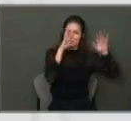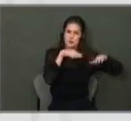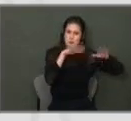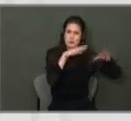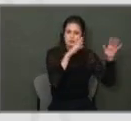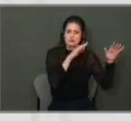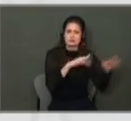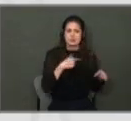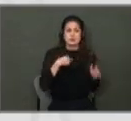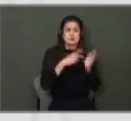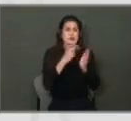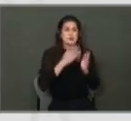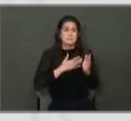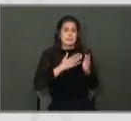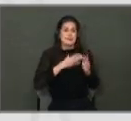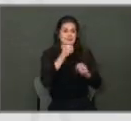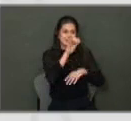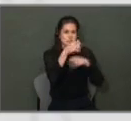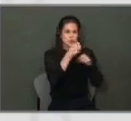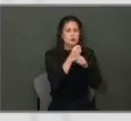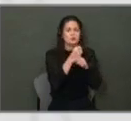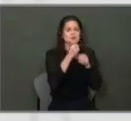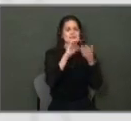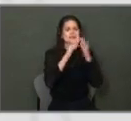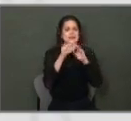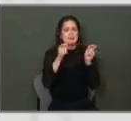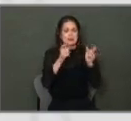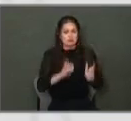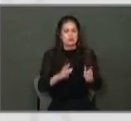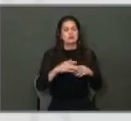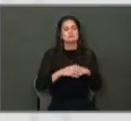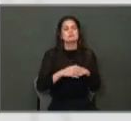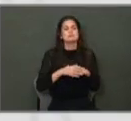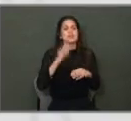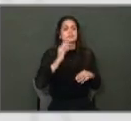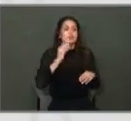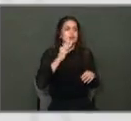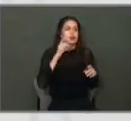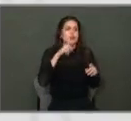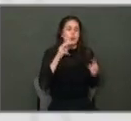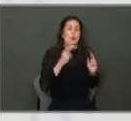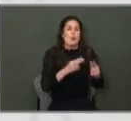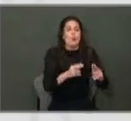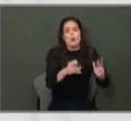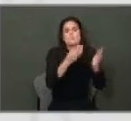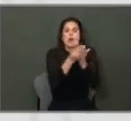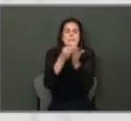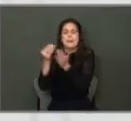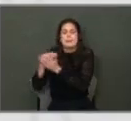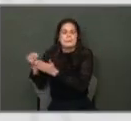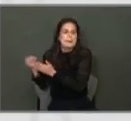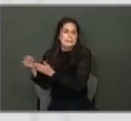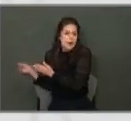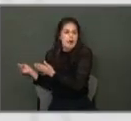in my tenure as city manager. We have had to rush to buy supplies.